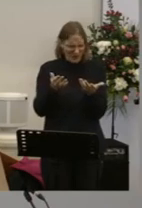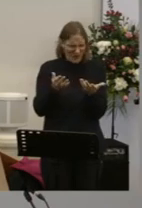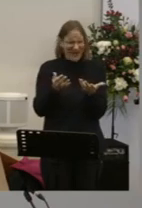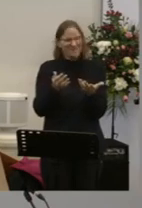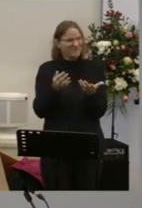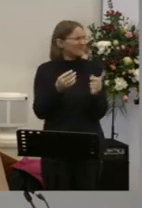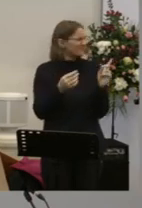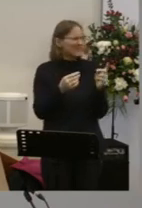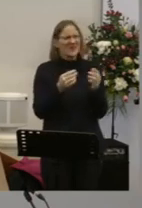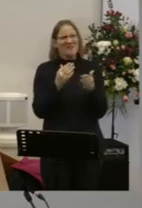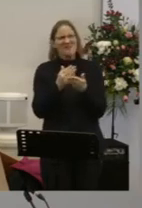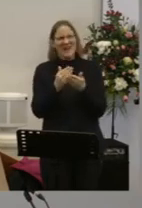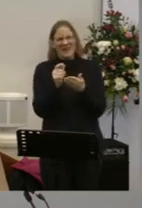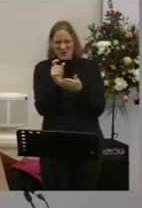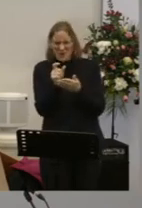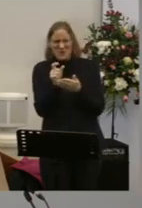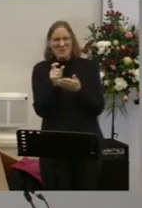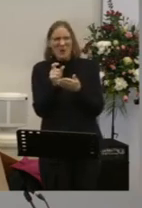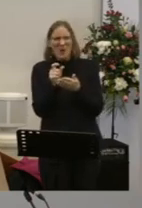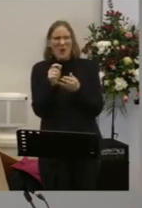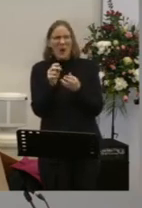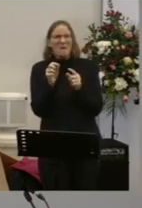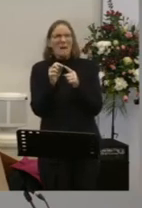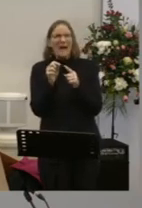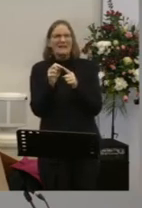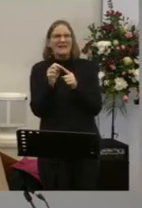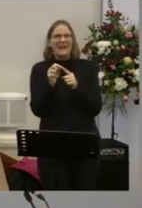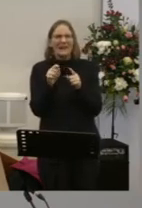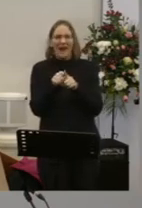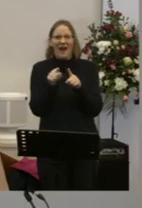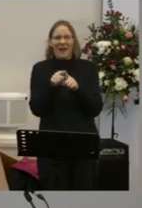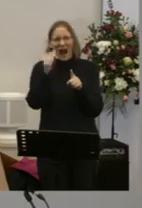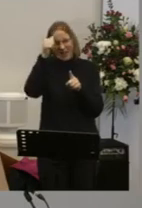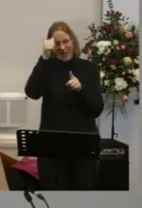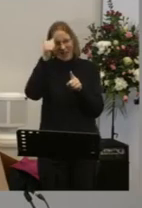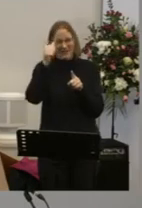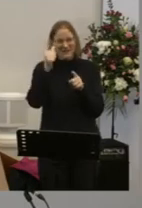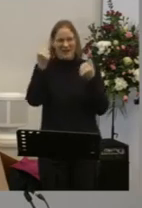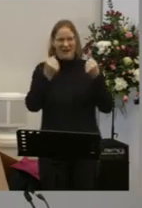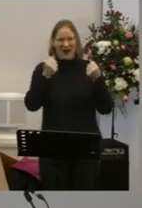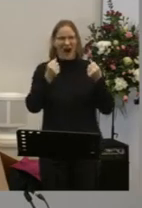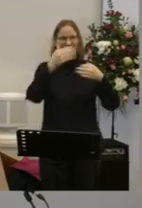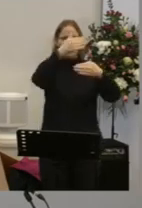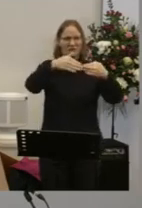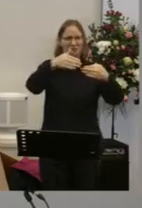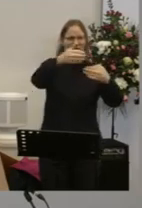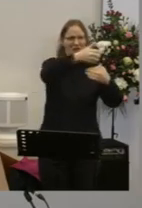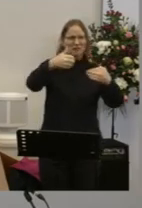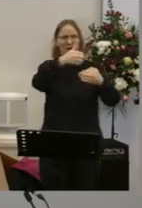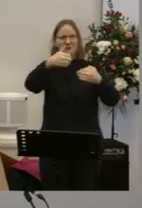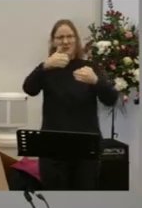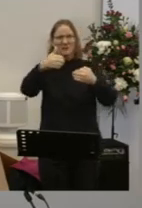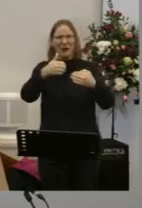It's a little plastic version of that thing you do the car windscreen with isn't it That's what it is One of those things And you try and you dig in